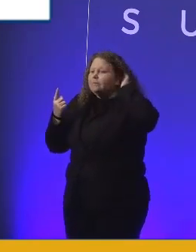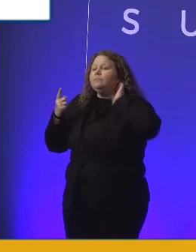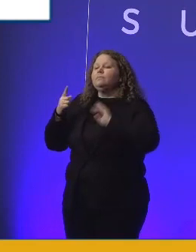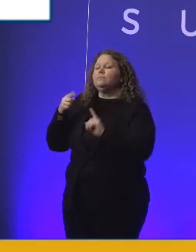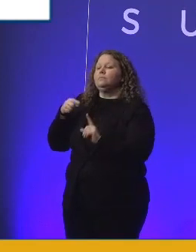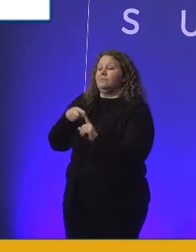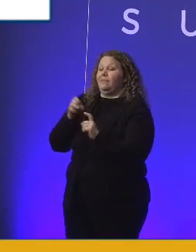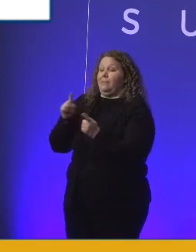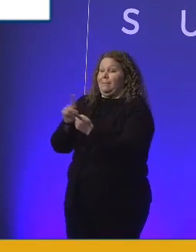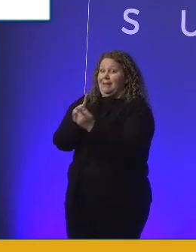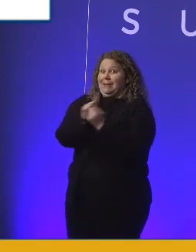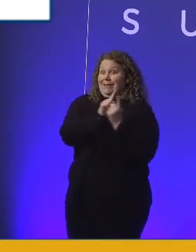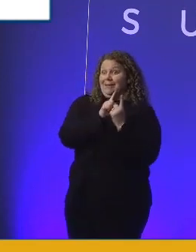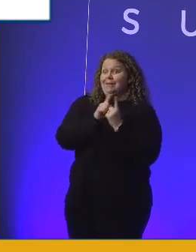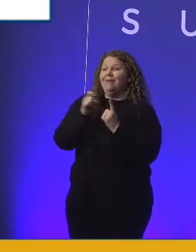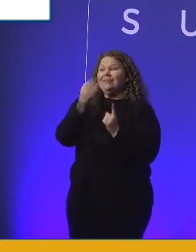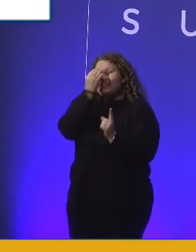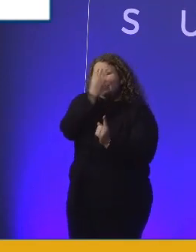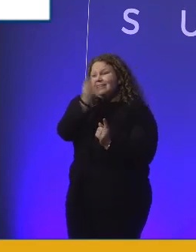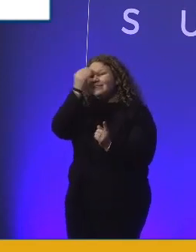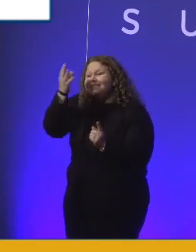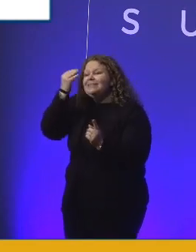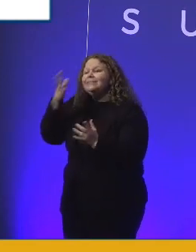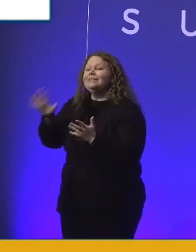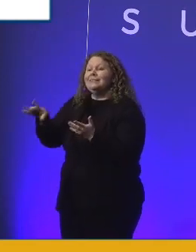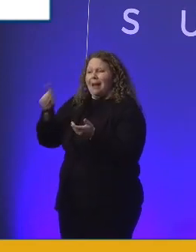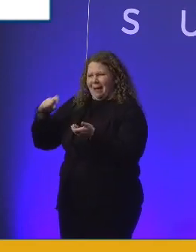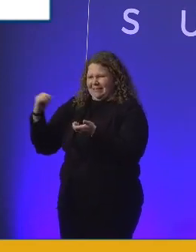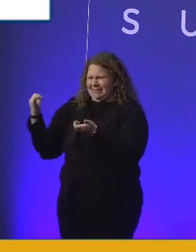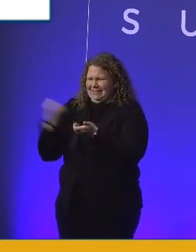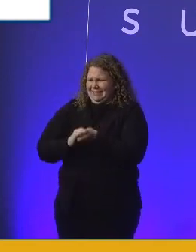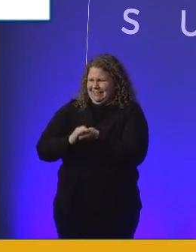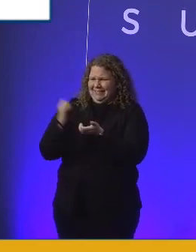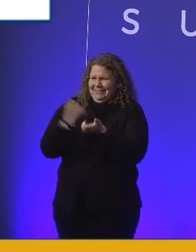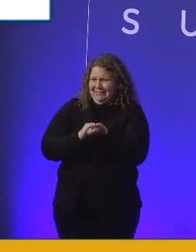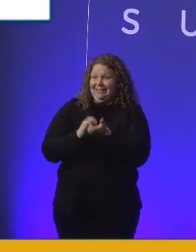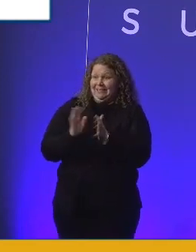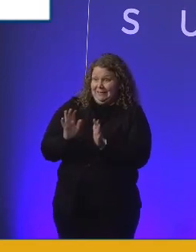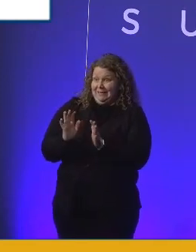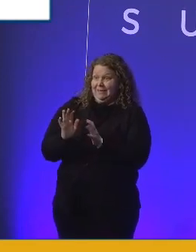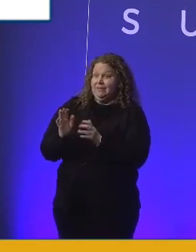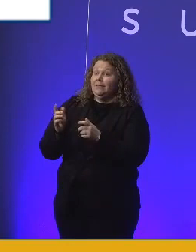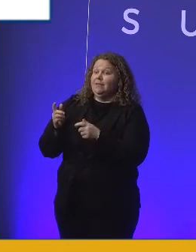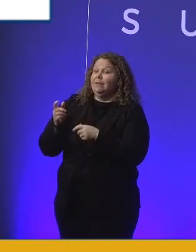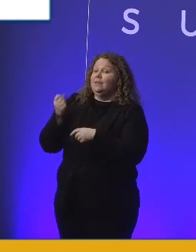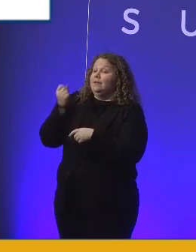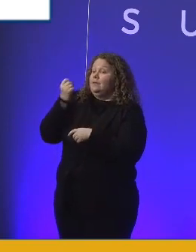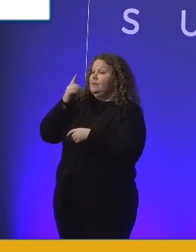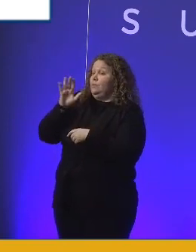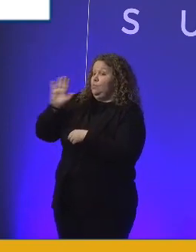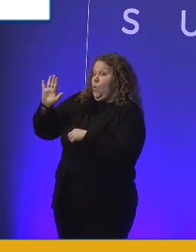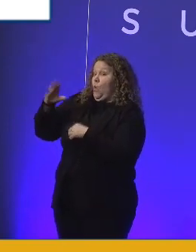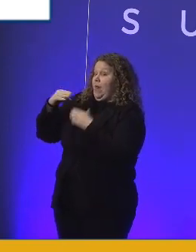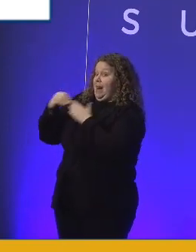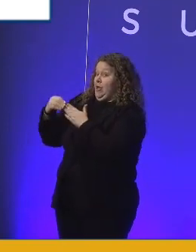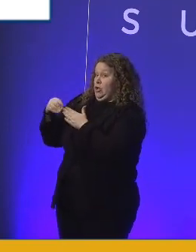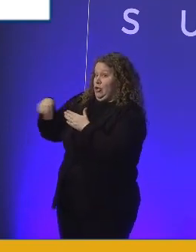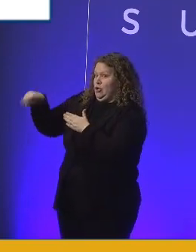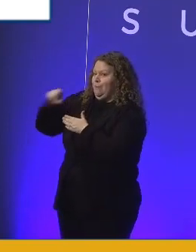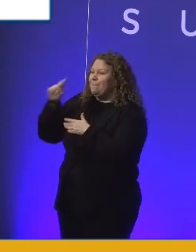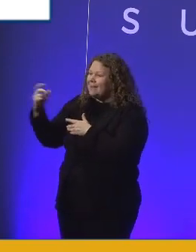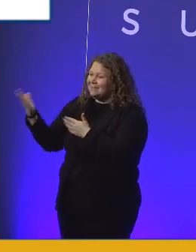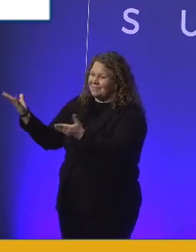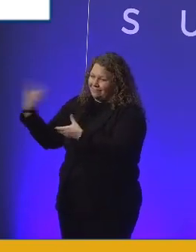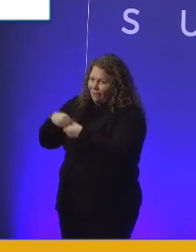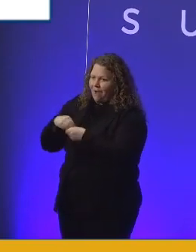engage a growth mindset and say, we want to do this. But I'll tell you what, having the leaders recorded messages make it much easier to get that accessibility stuff through.